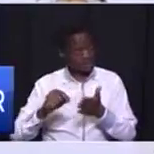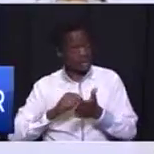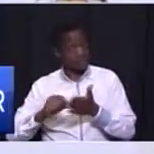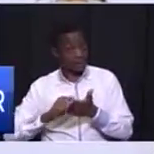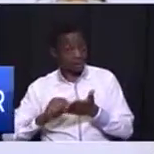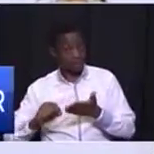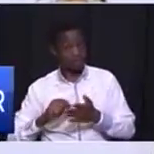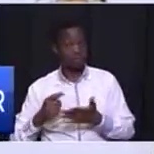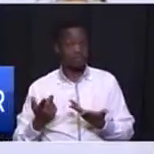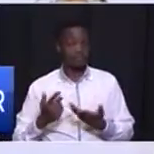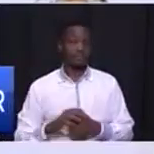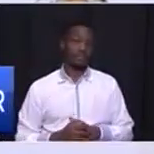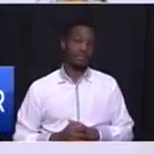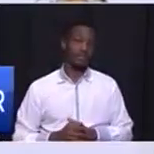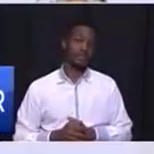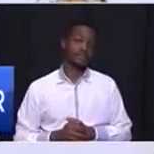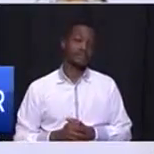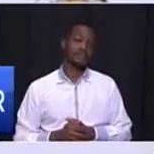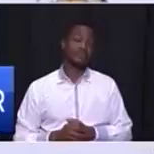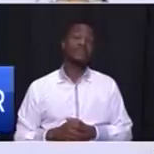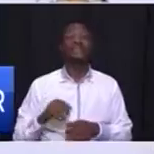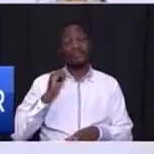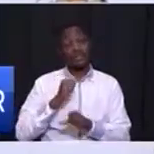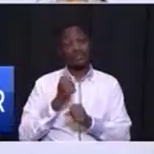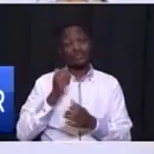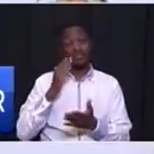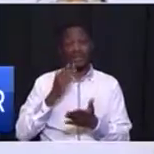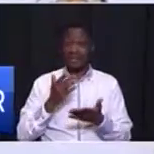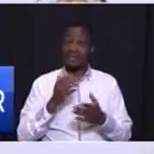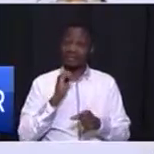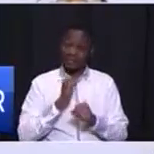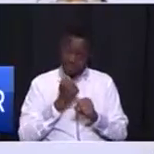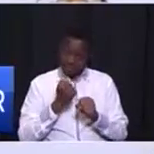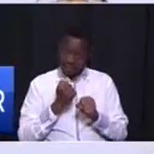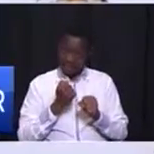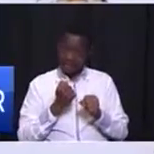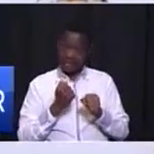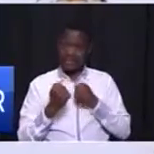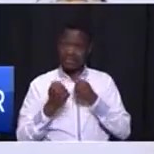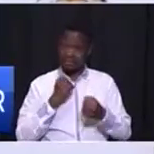five years what do we want to see and I'm going to make this performance contract public